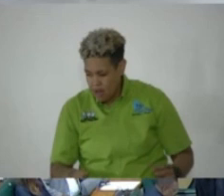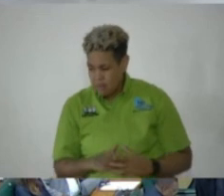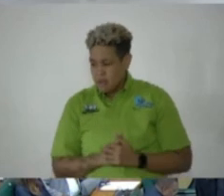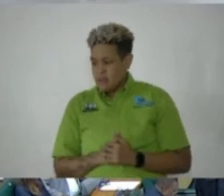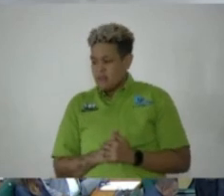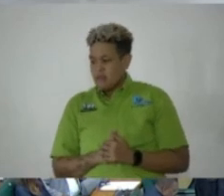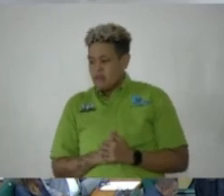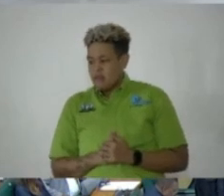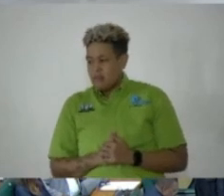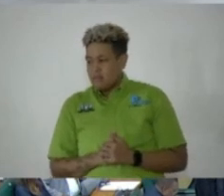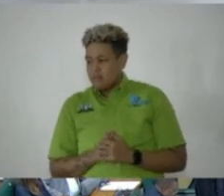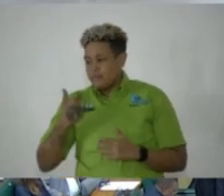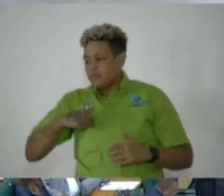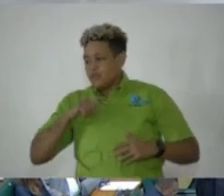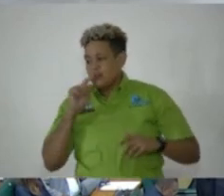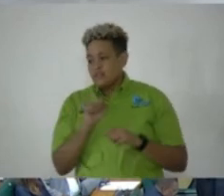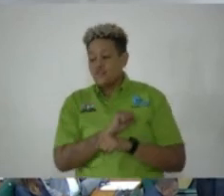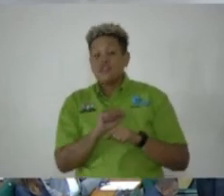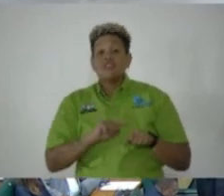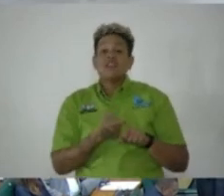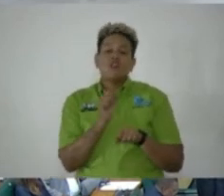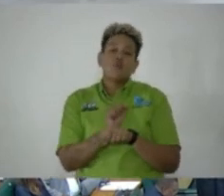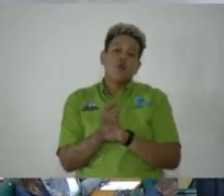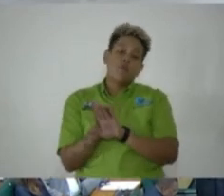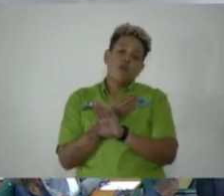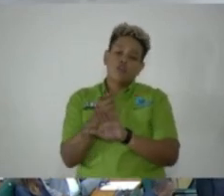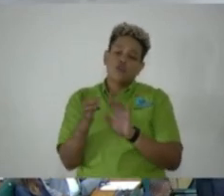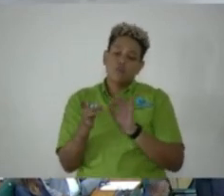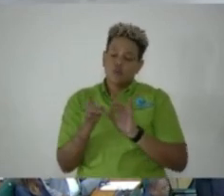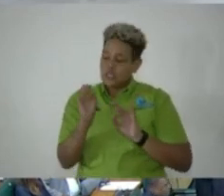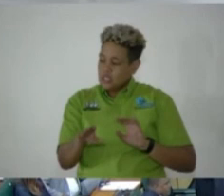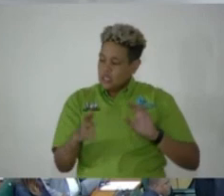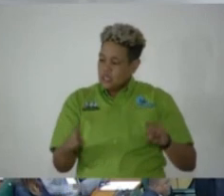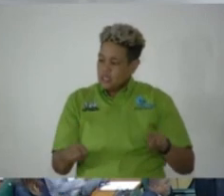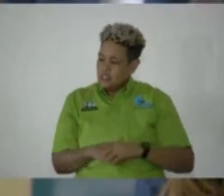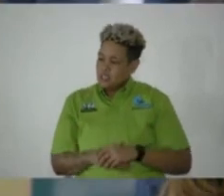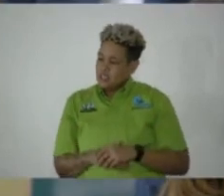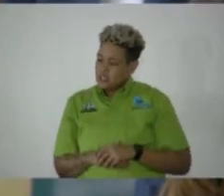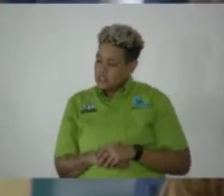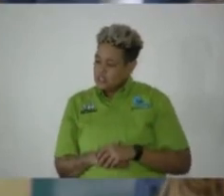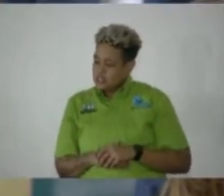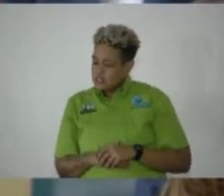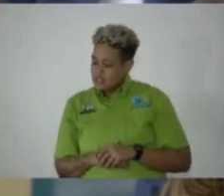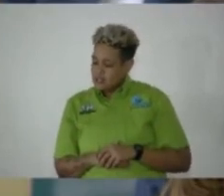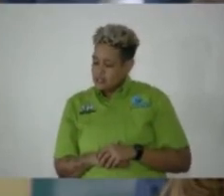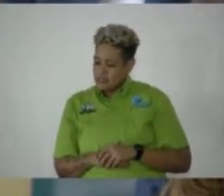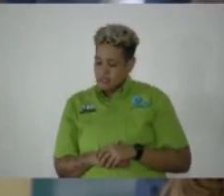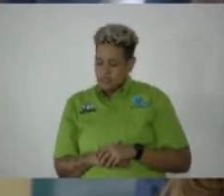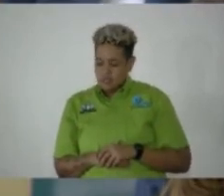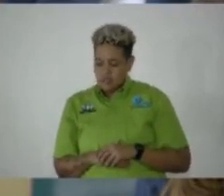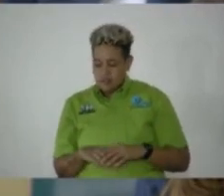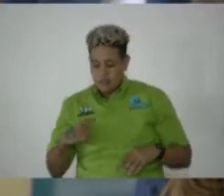that we had actually started the work prior to the motion being moved, that we have